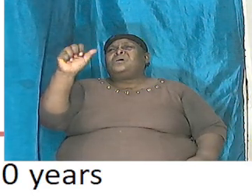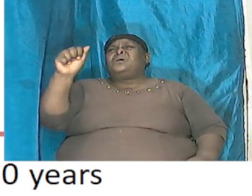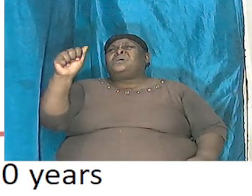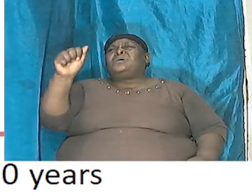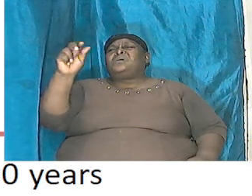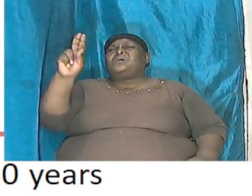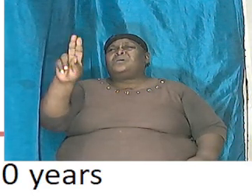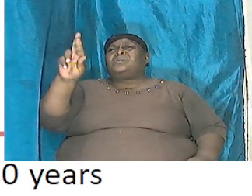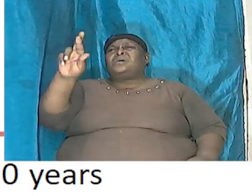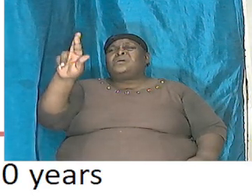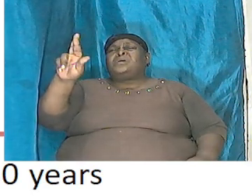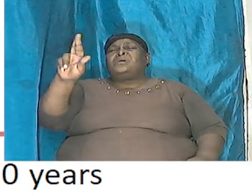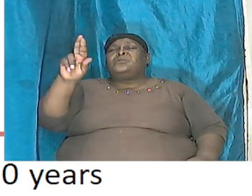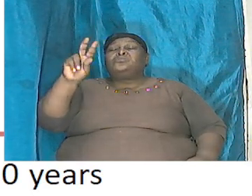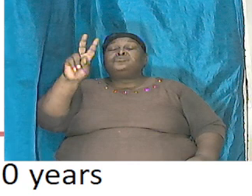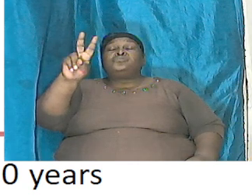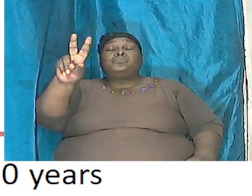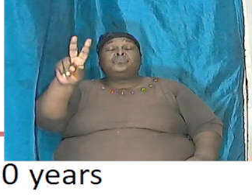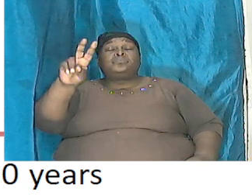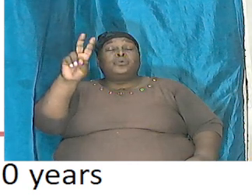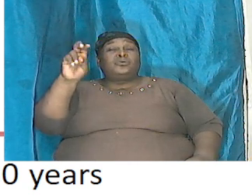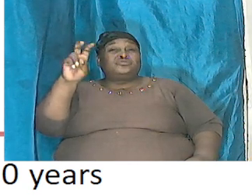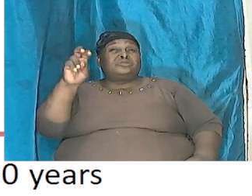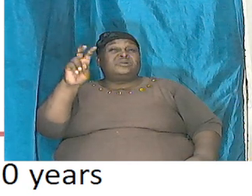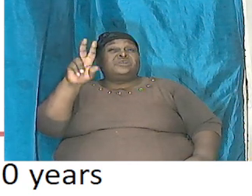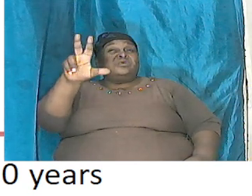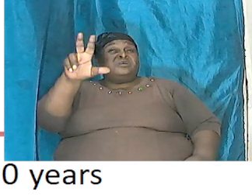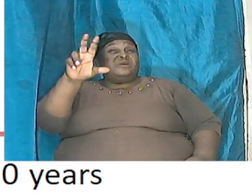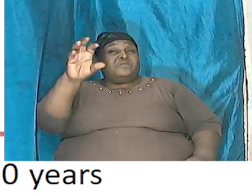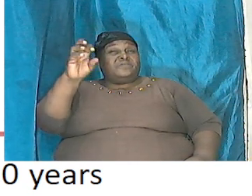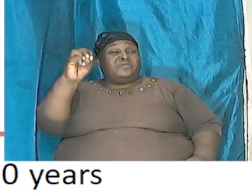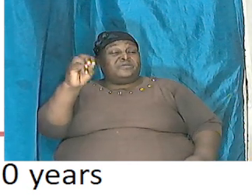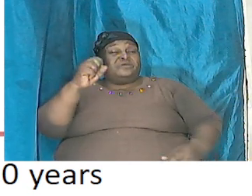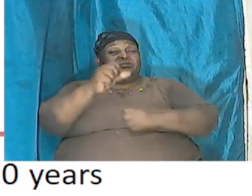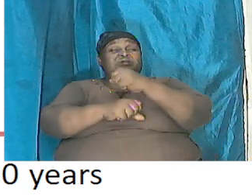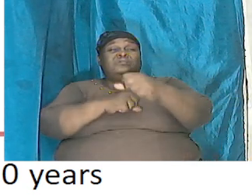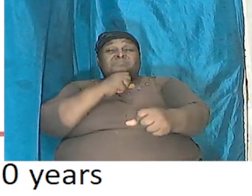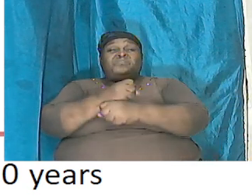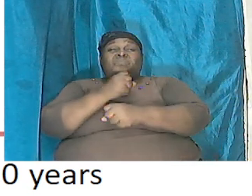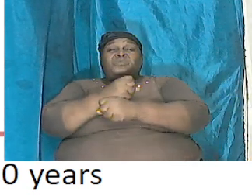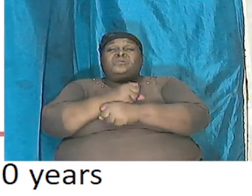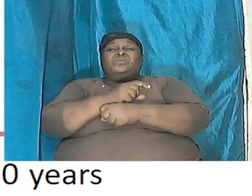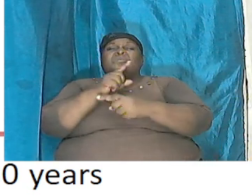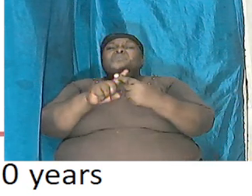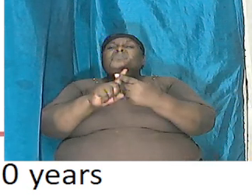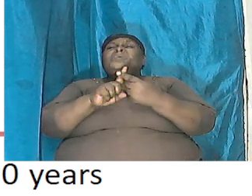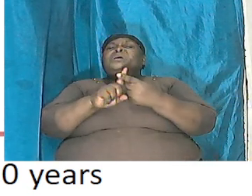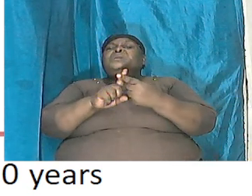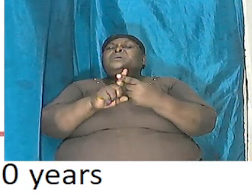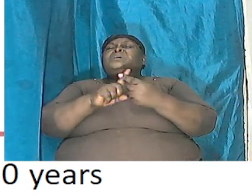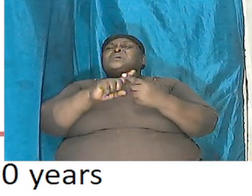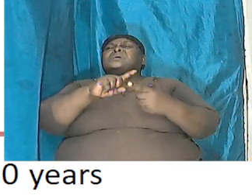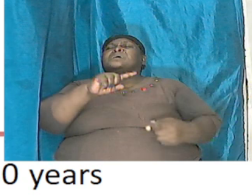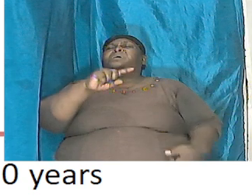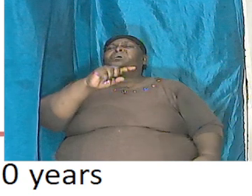230 years after the King James version was printed that this word